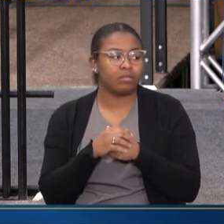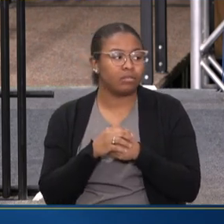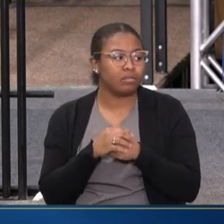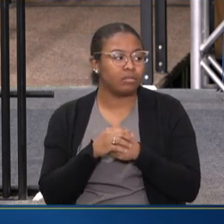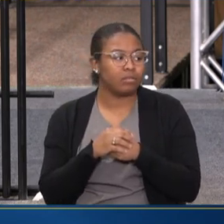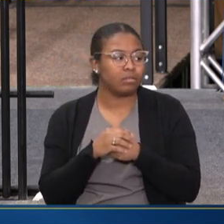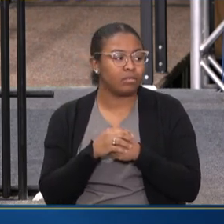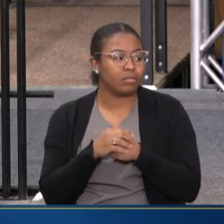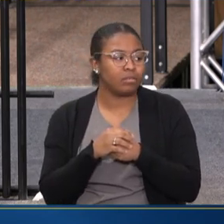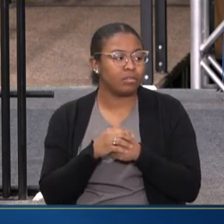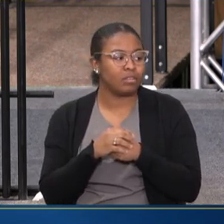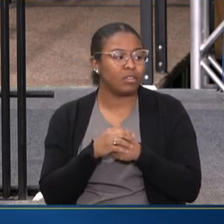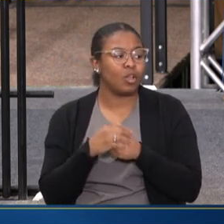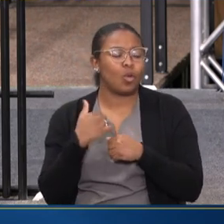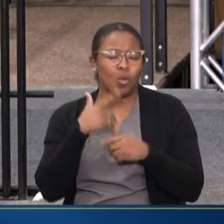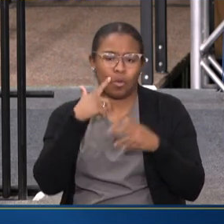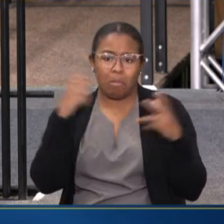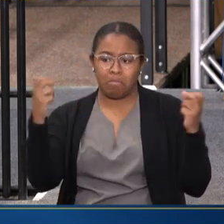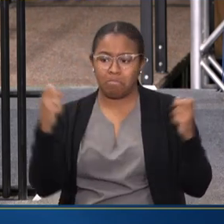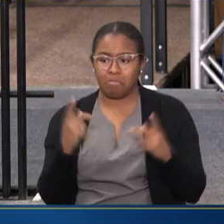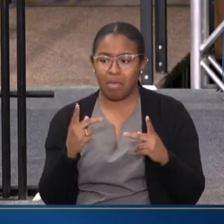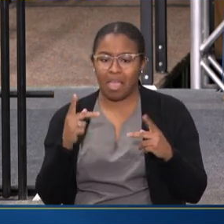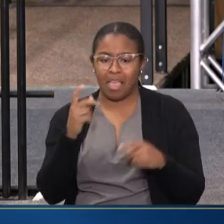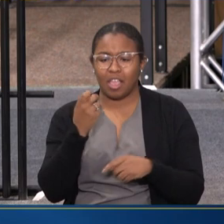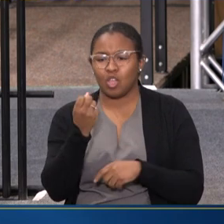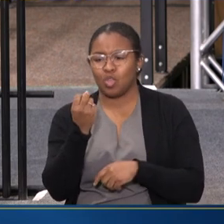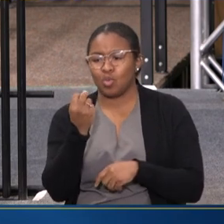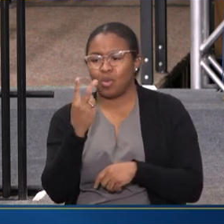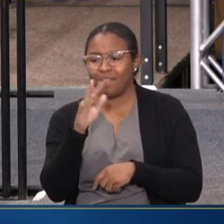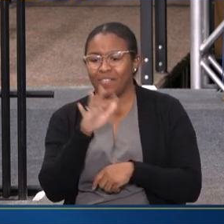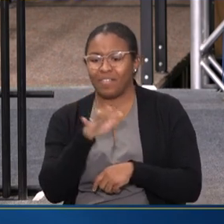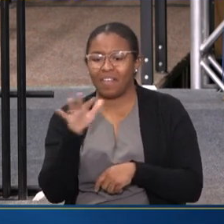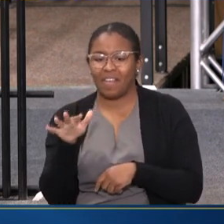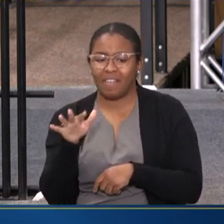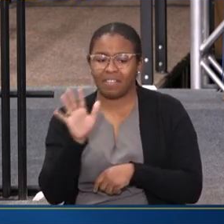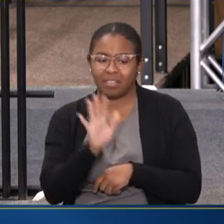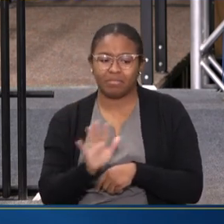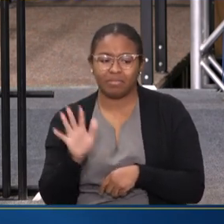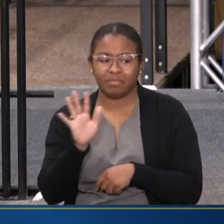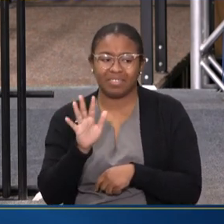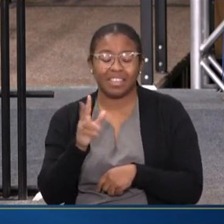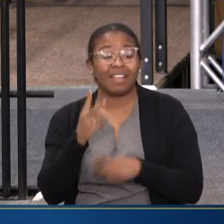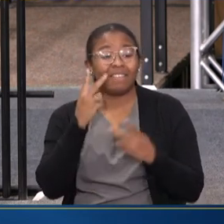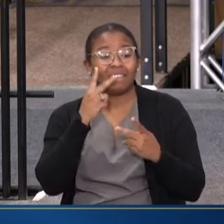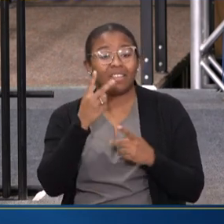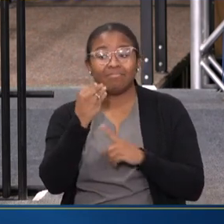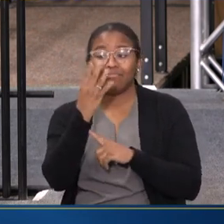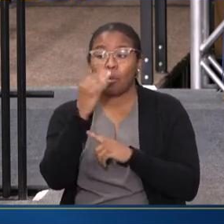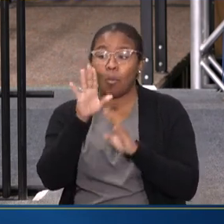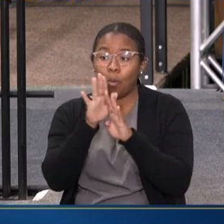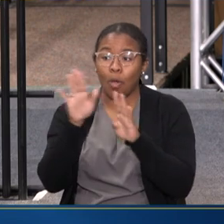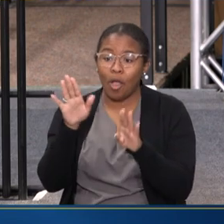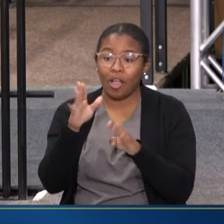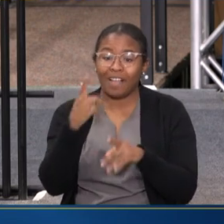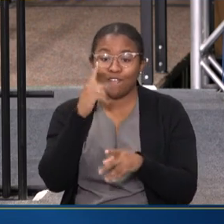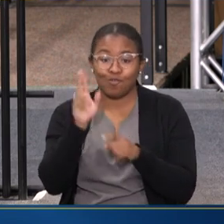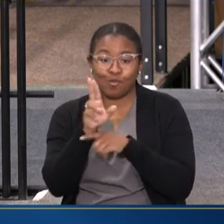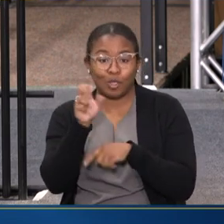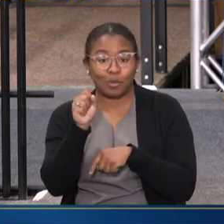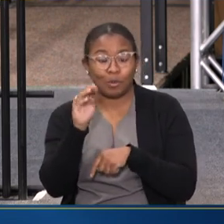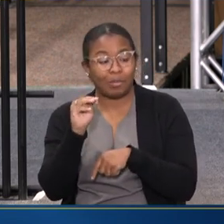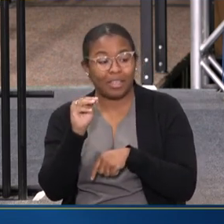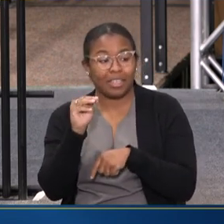So, we'll reconvene around 1255. Please also visit the photo wall if you can. If you're using social